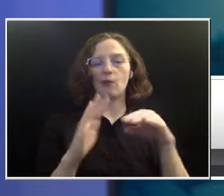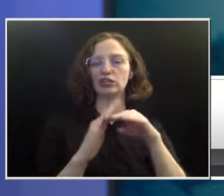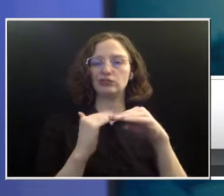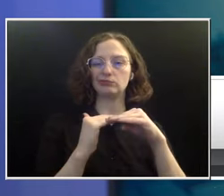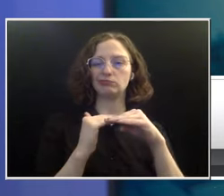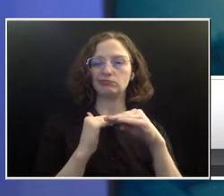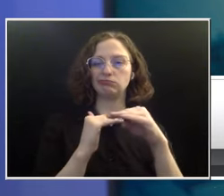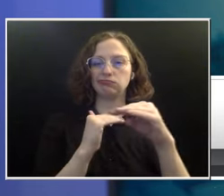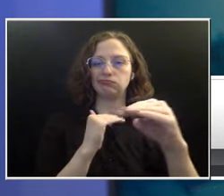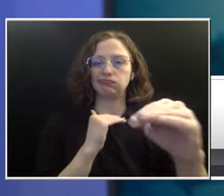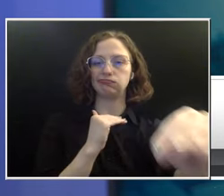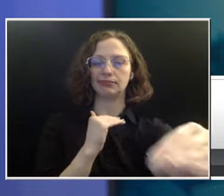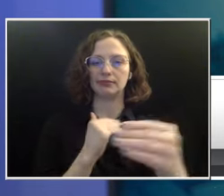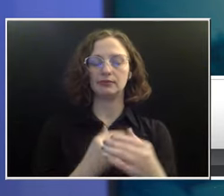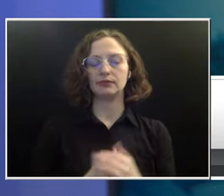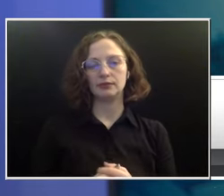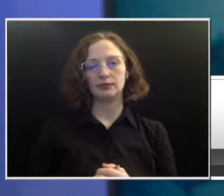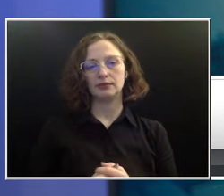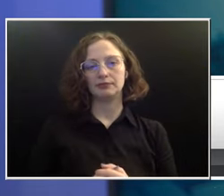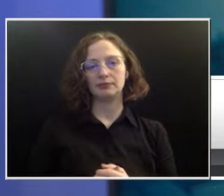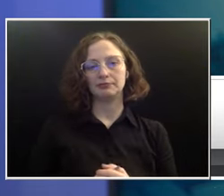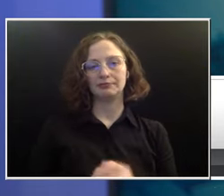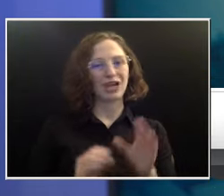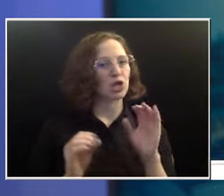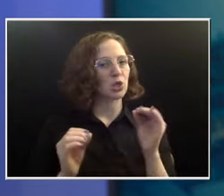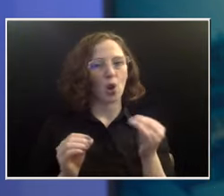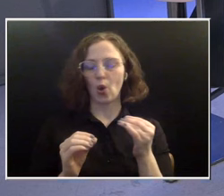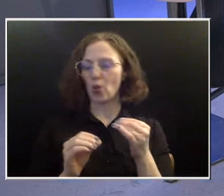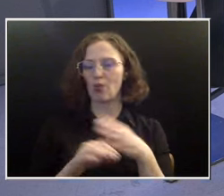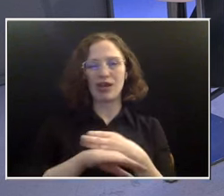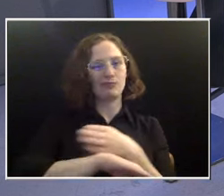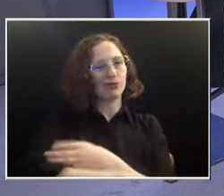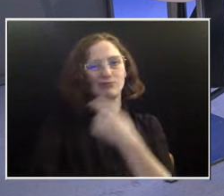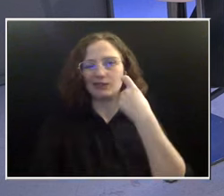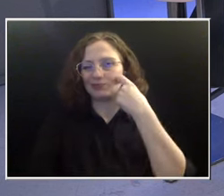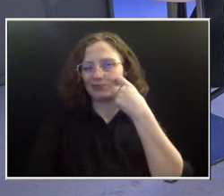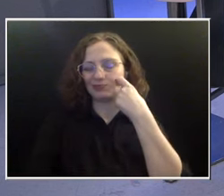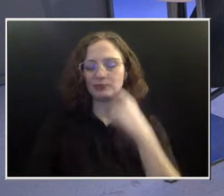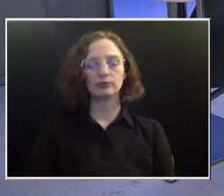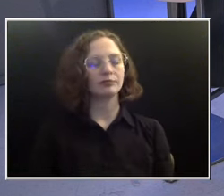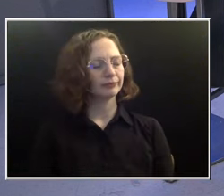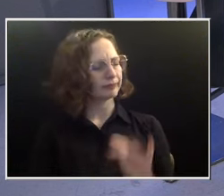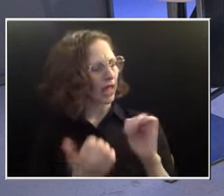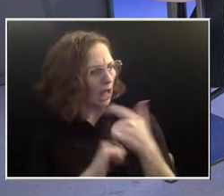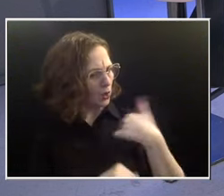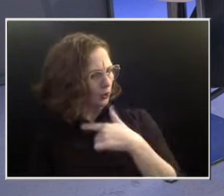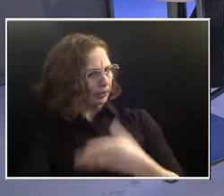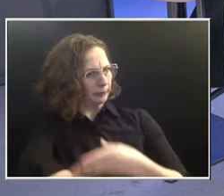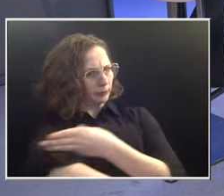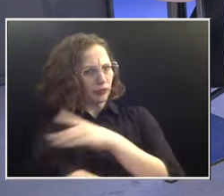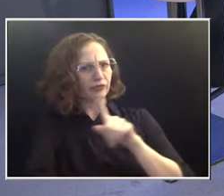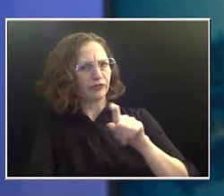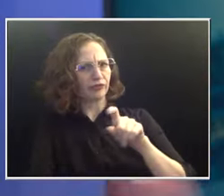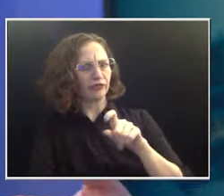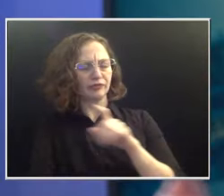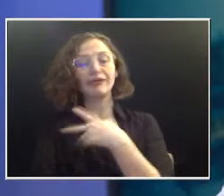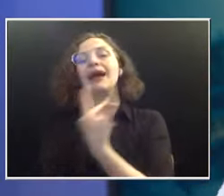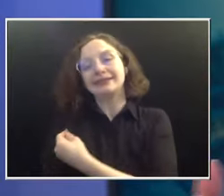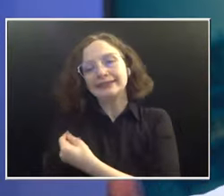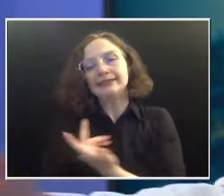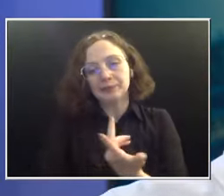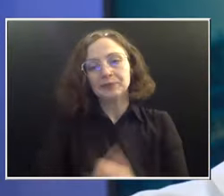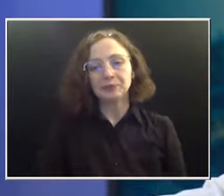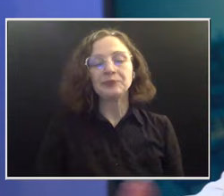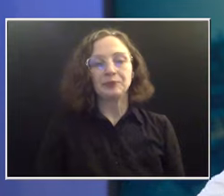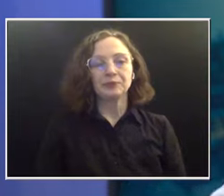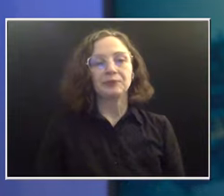been. So we haven't moved the needle a ton recently. How do we? Well, I mean, yeah, the vaccine. And that's going to be